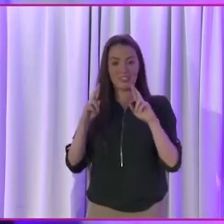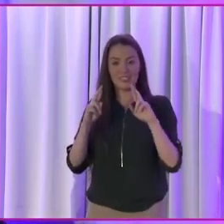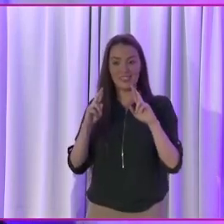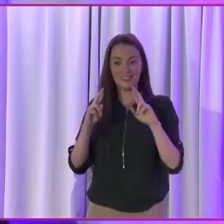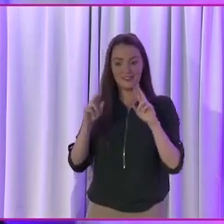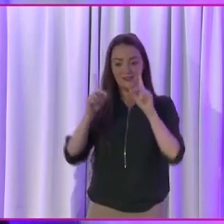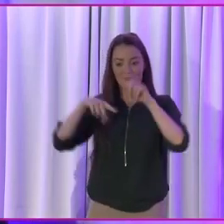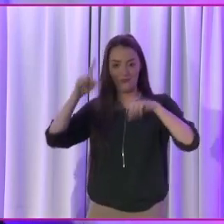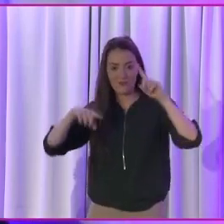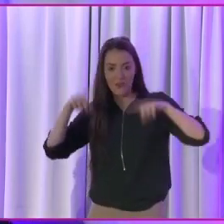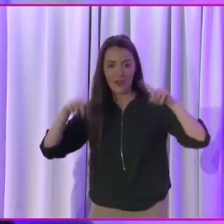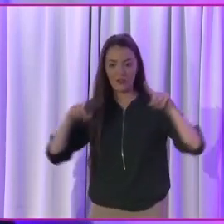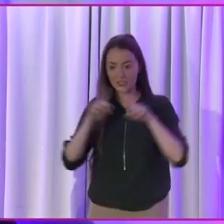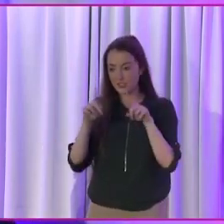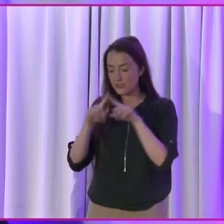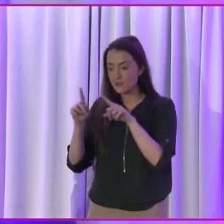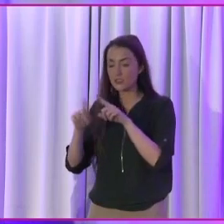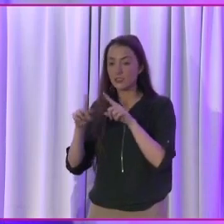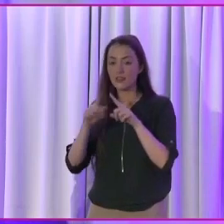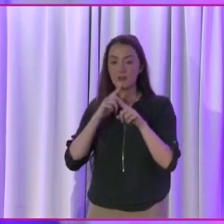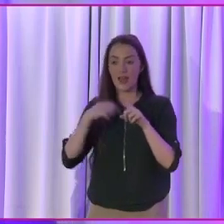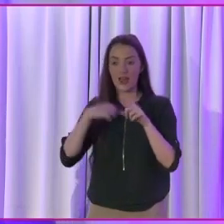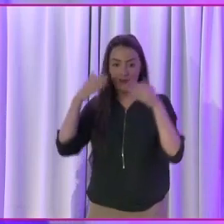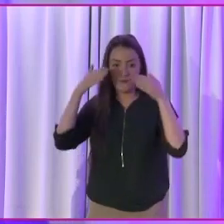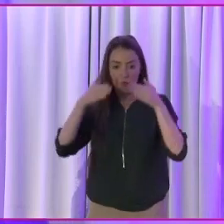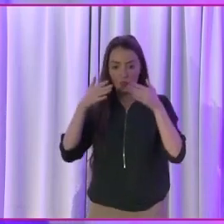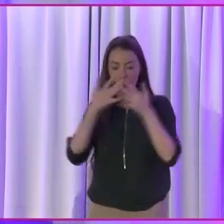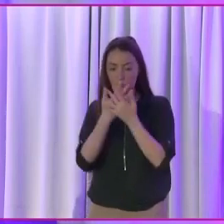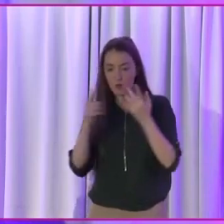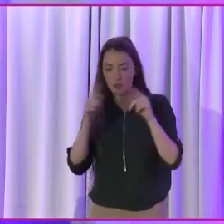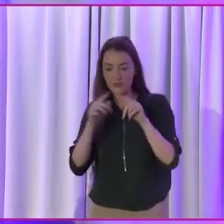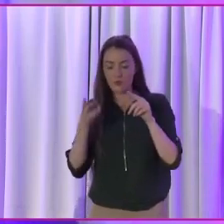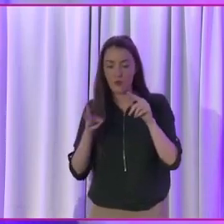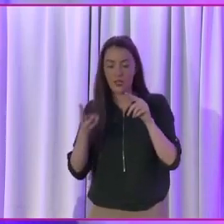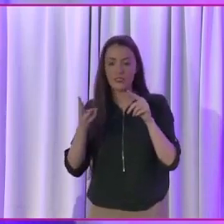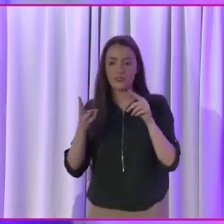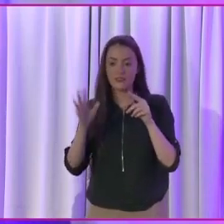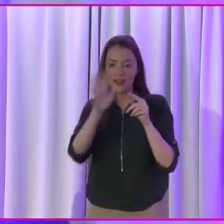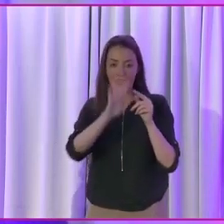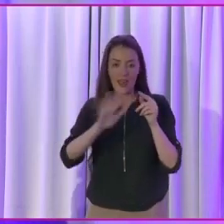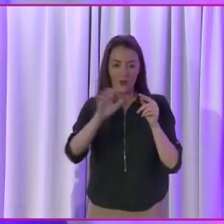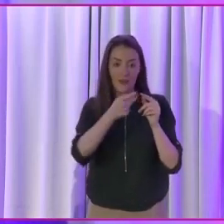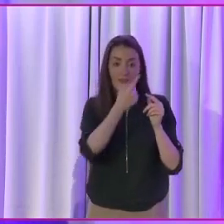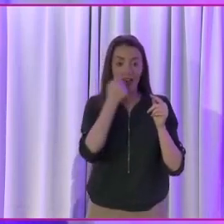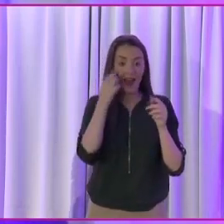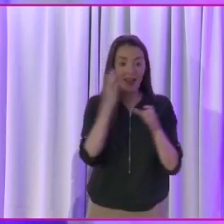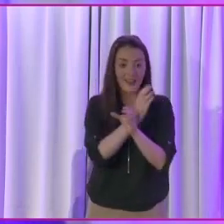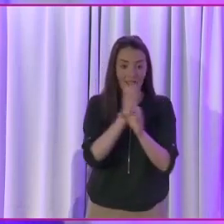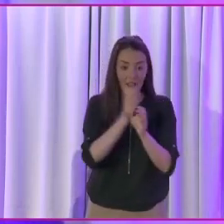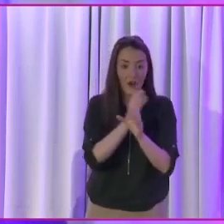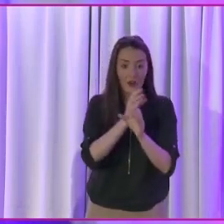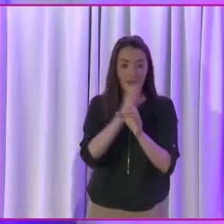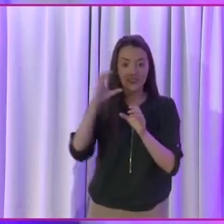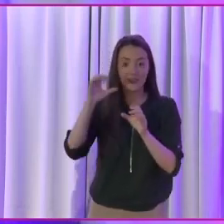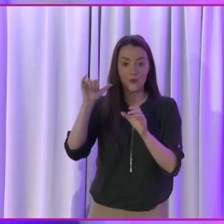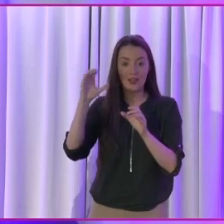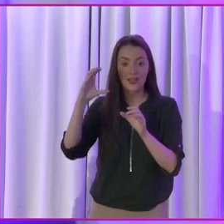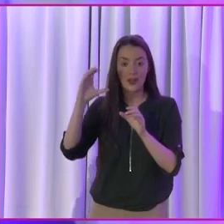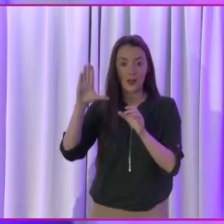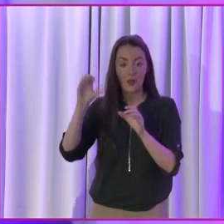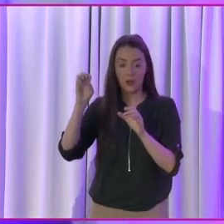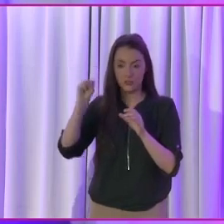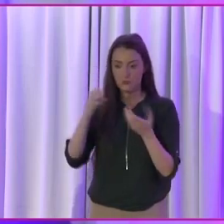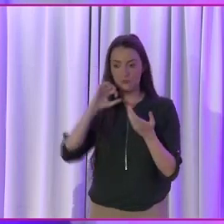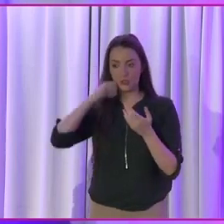is very varied and very different. I concentrate in many ways on the whole area of eye care, sight loss, because of my own